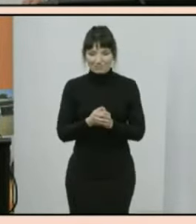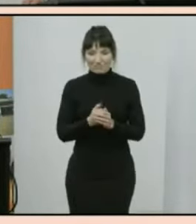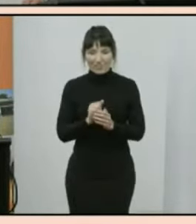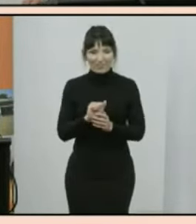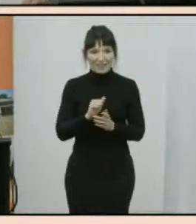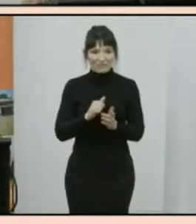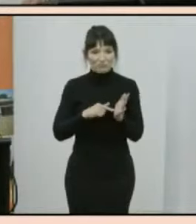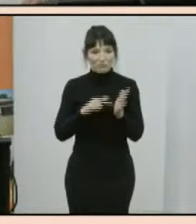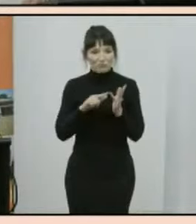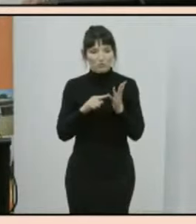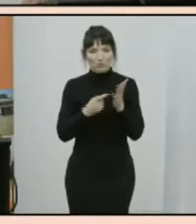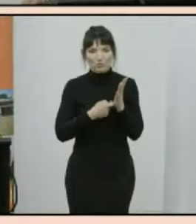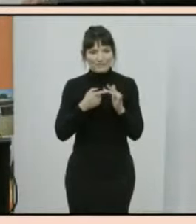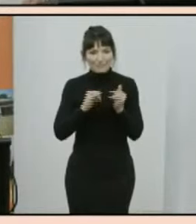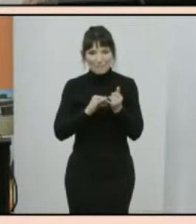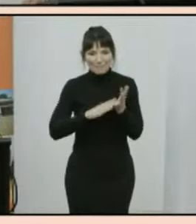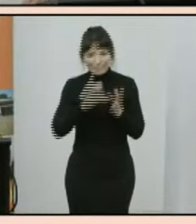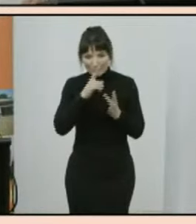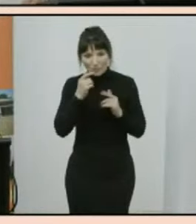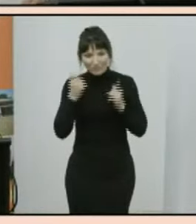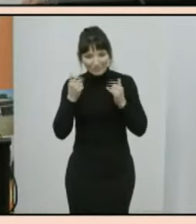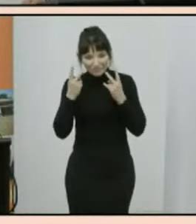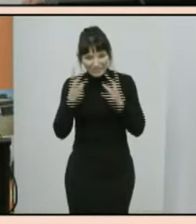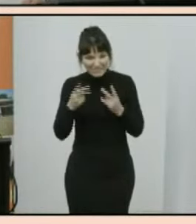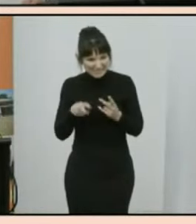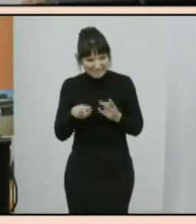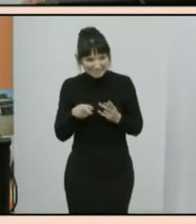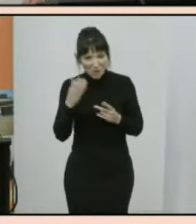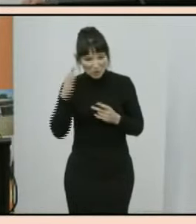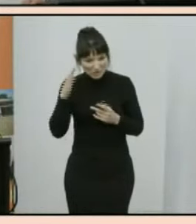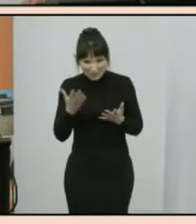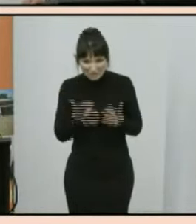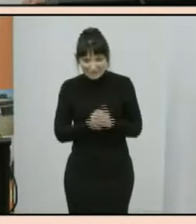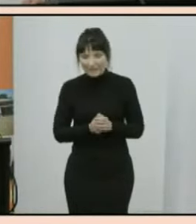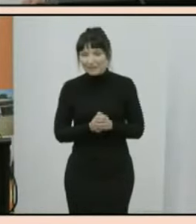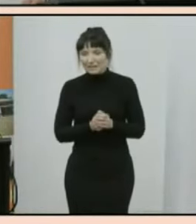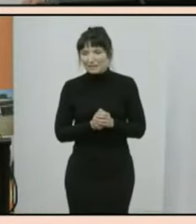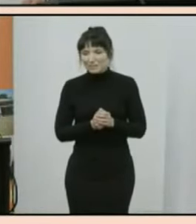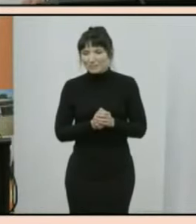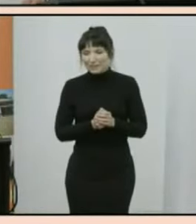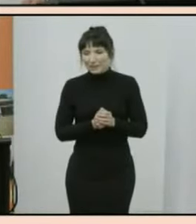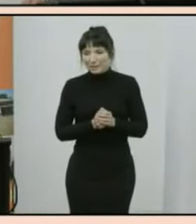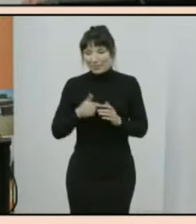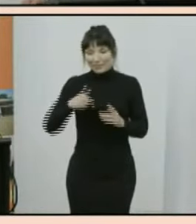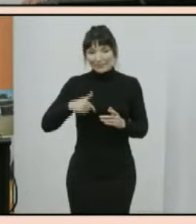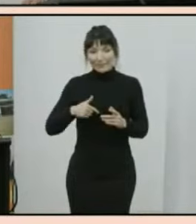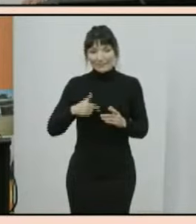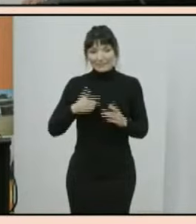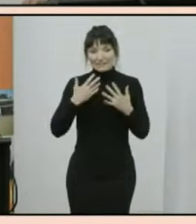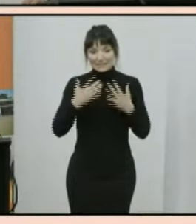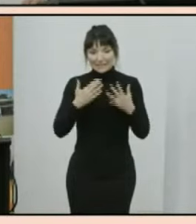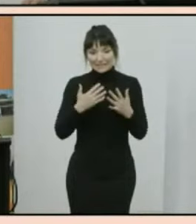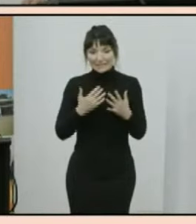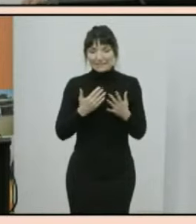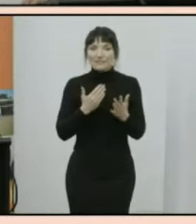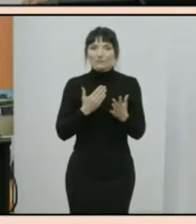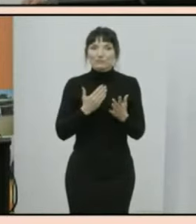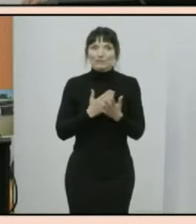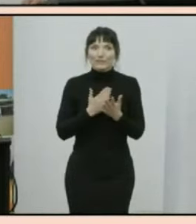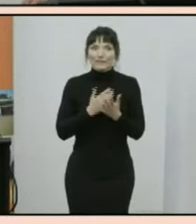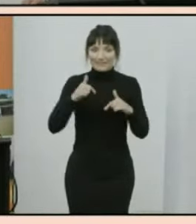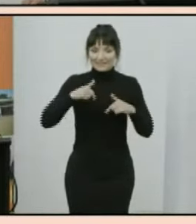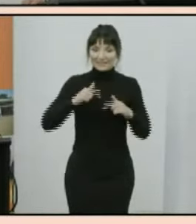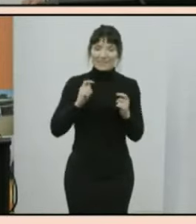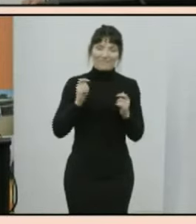motels in this census the 50th anniversary of the first census to include all australians